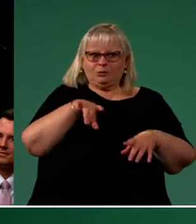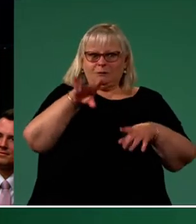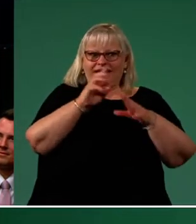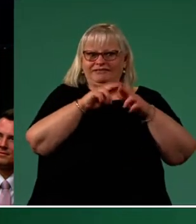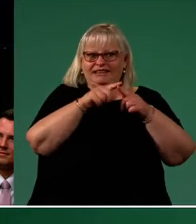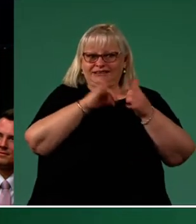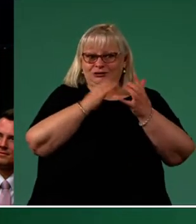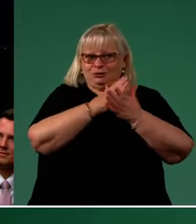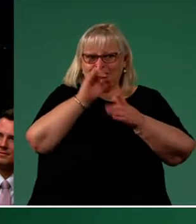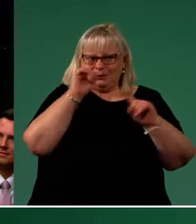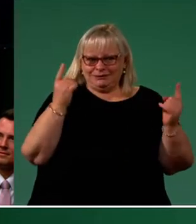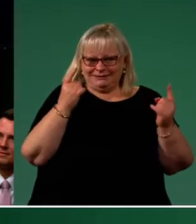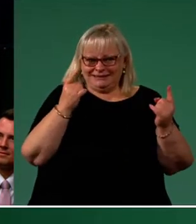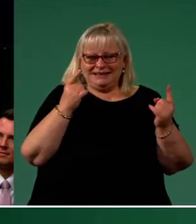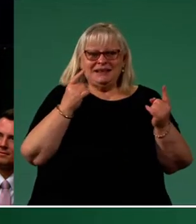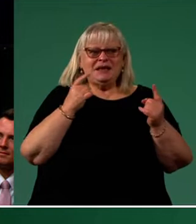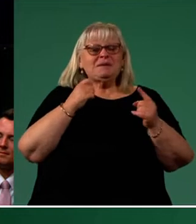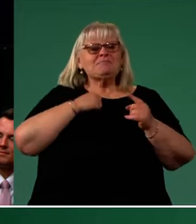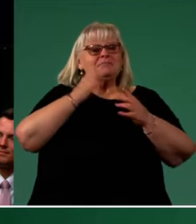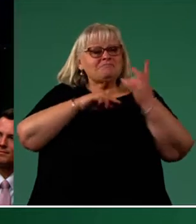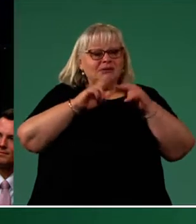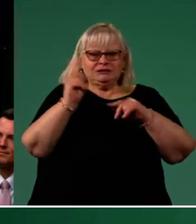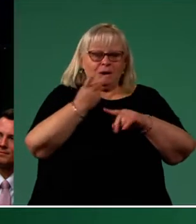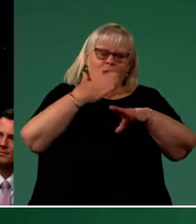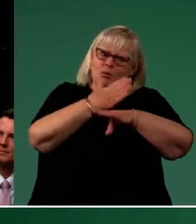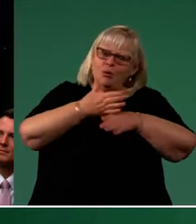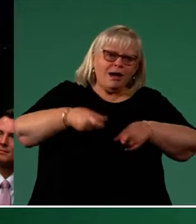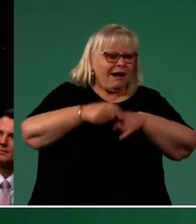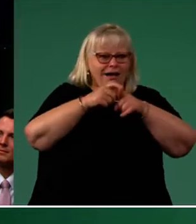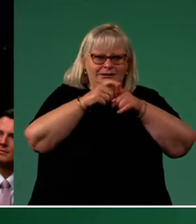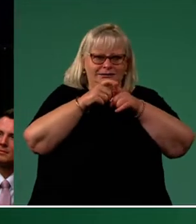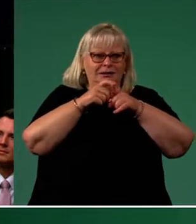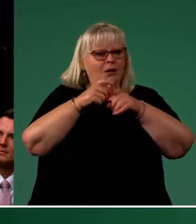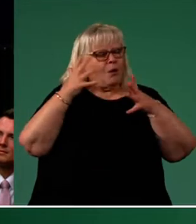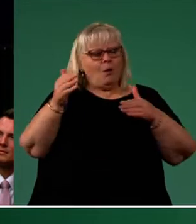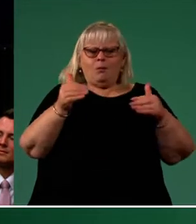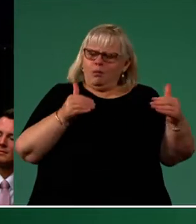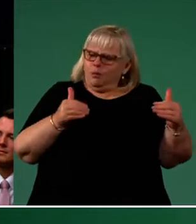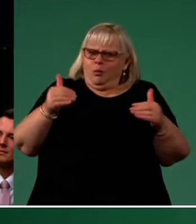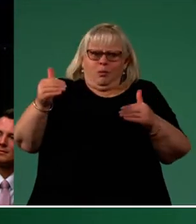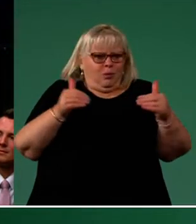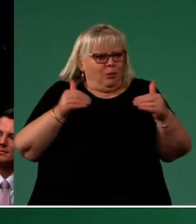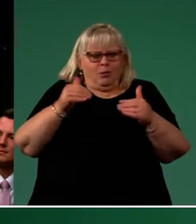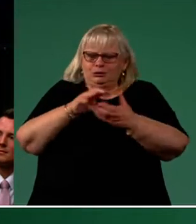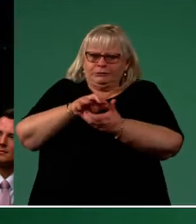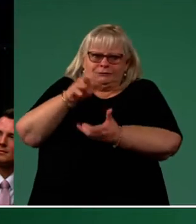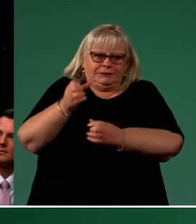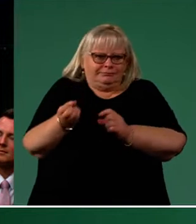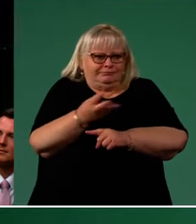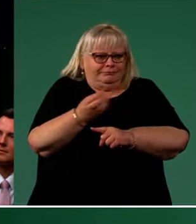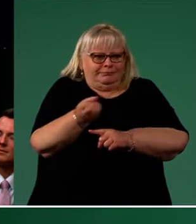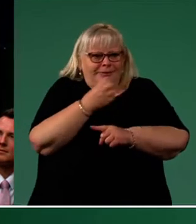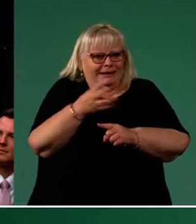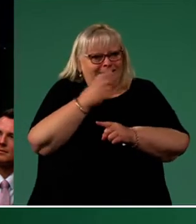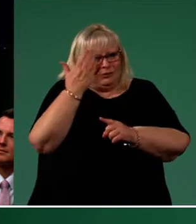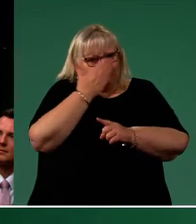fees. My parents both worked incredibly hard and made extraordinary sacrifices to send me to that school and I don't begrudge